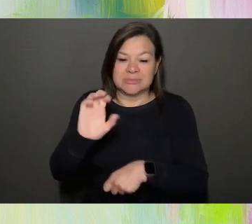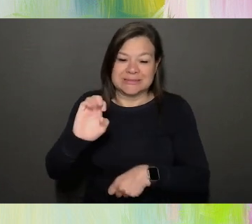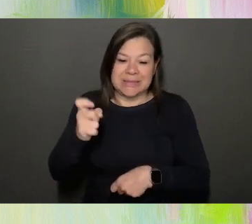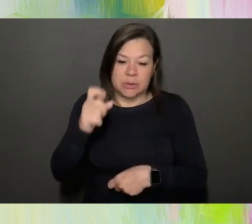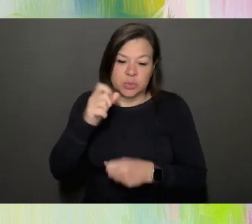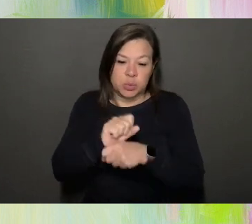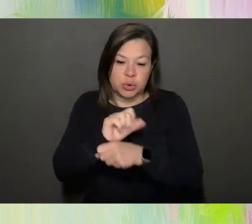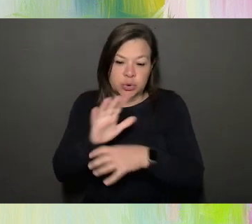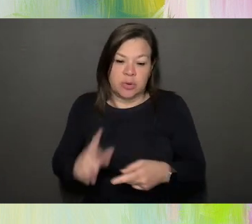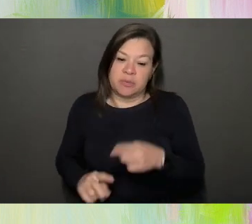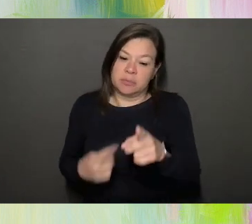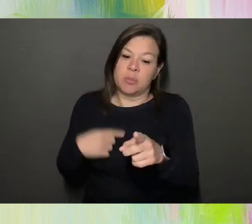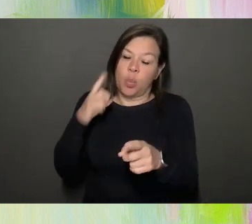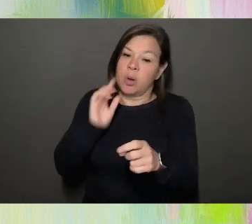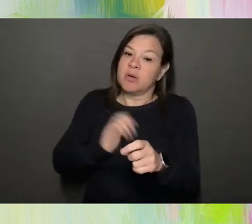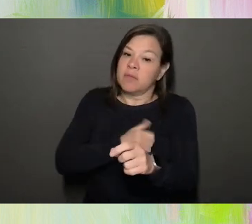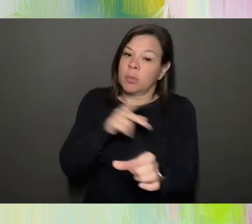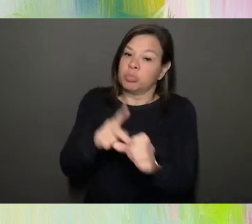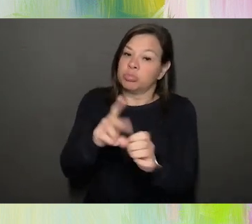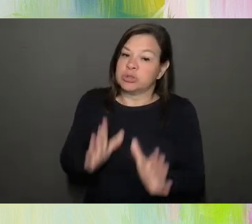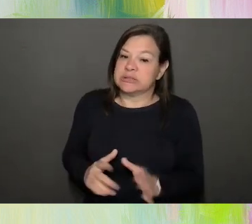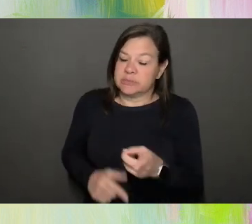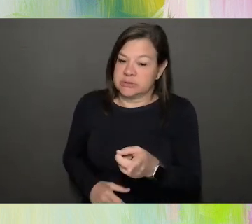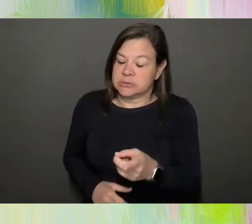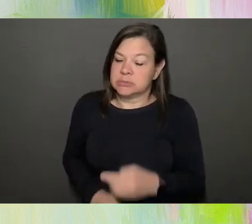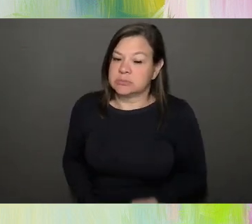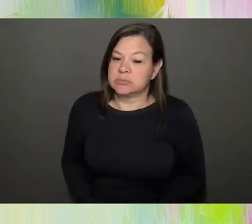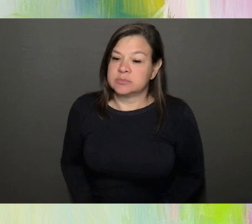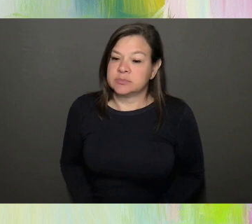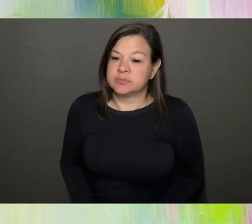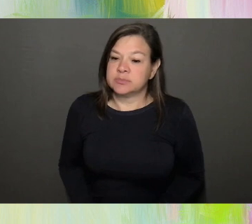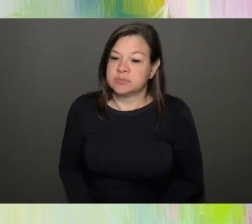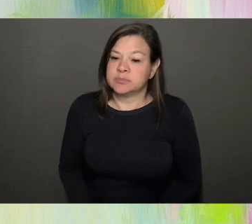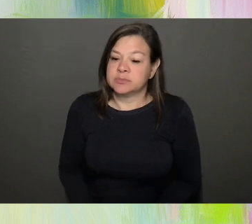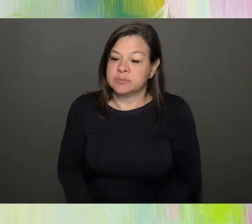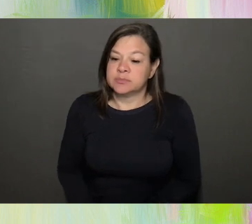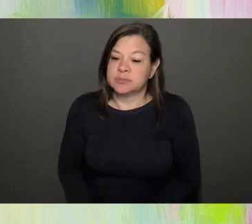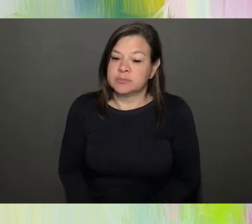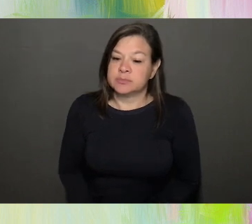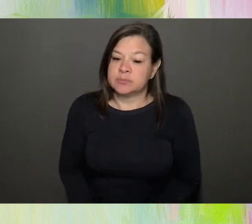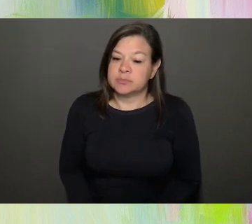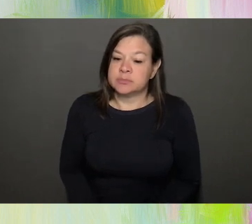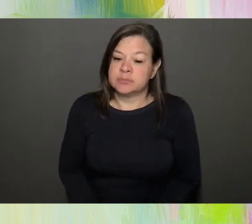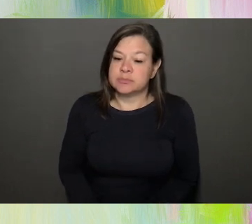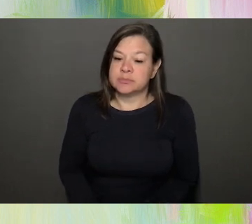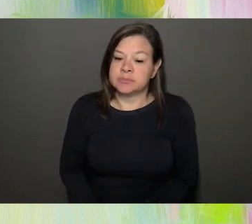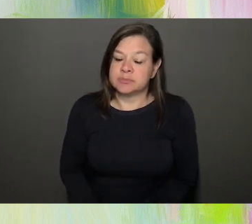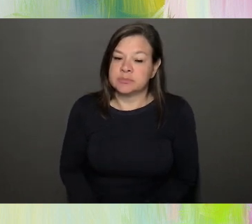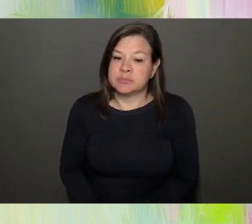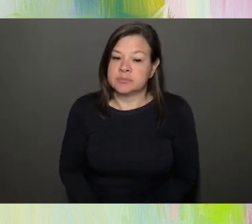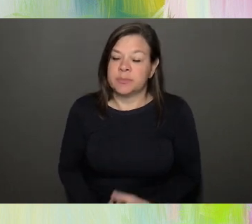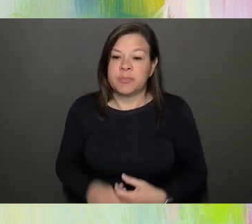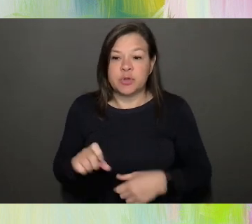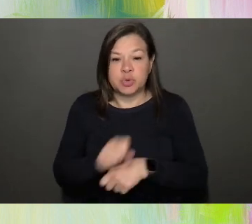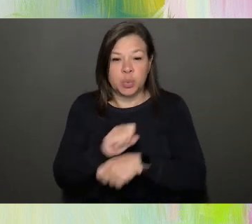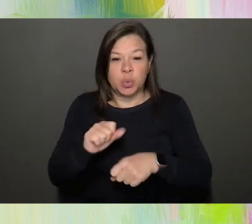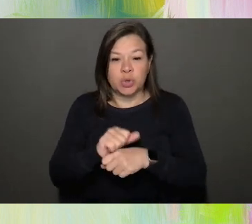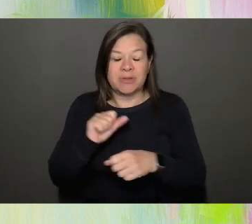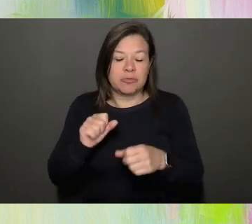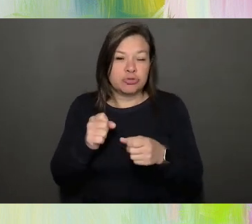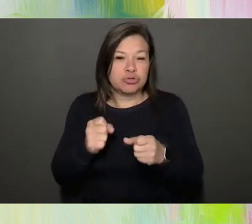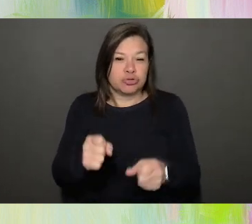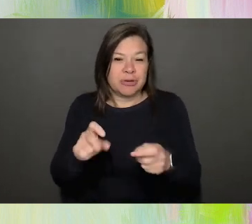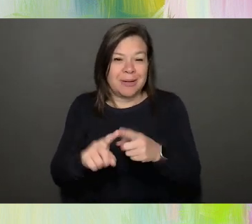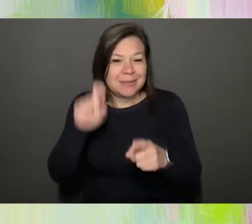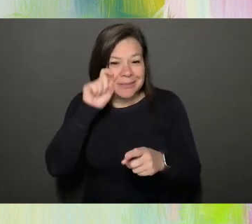of our participants. Um, she was, uh, in the, in the street that she was like a sex workers and she